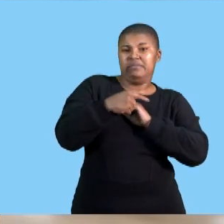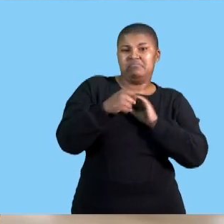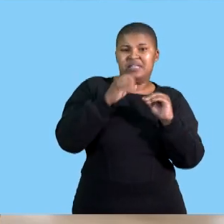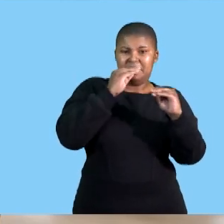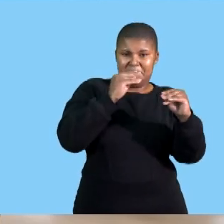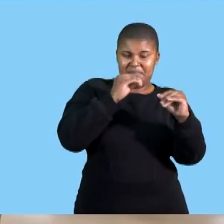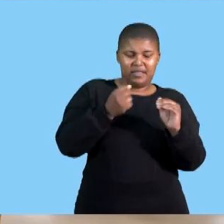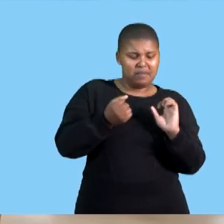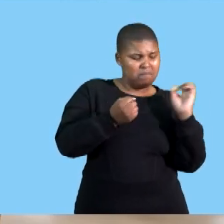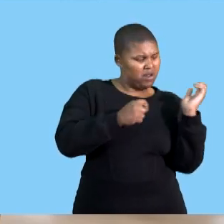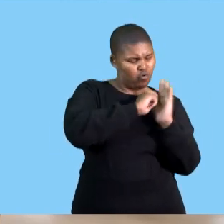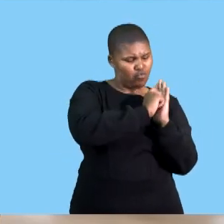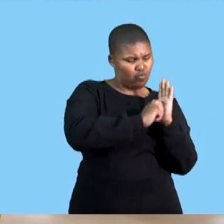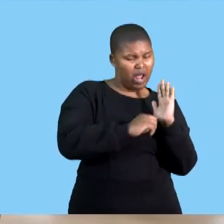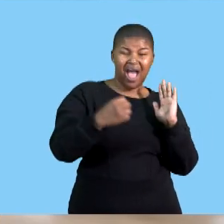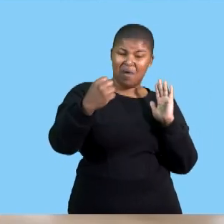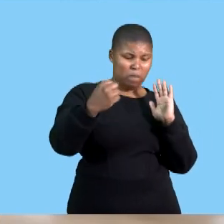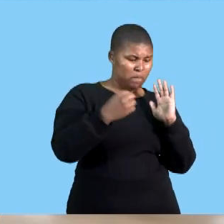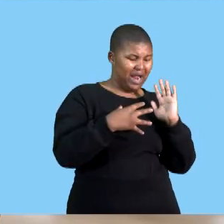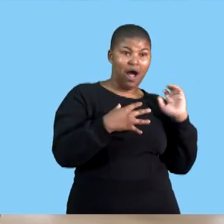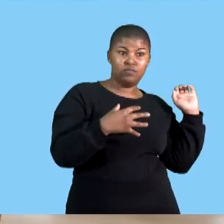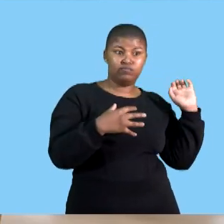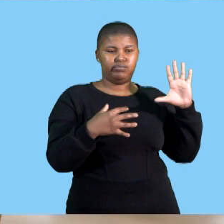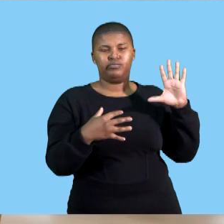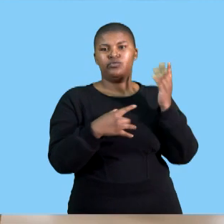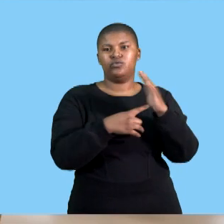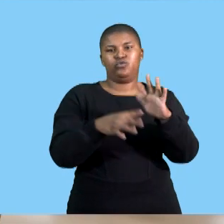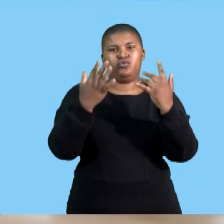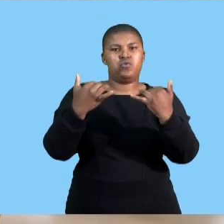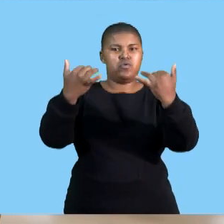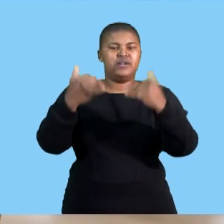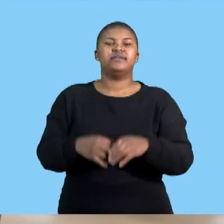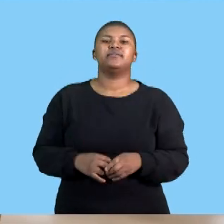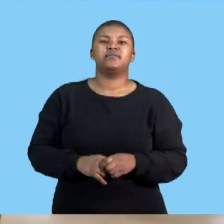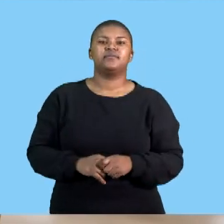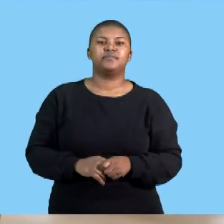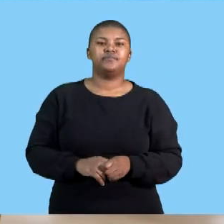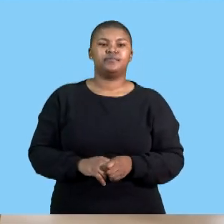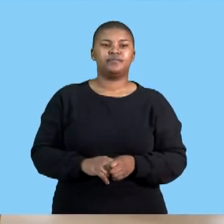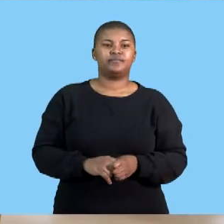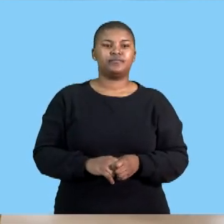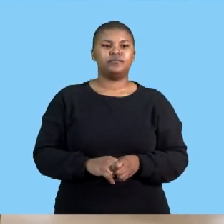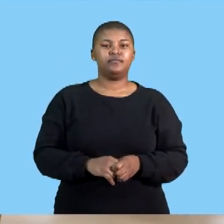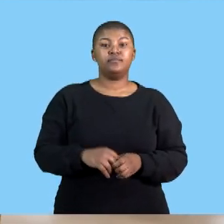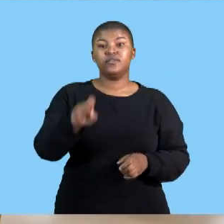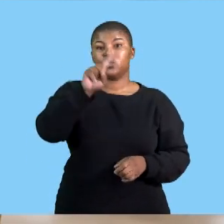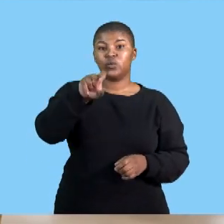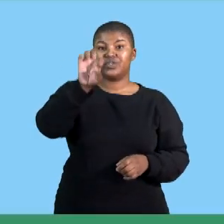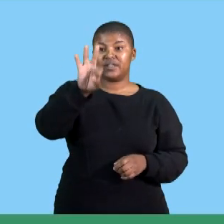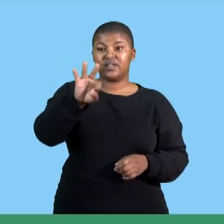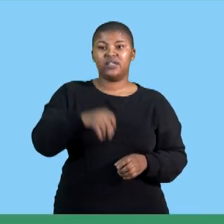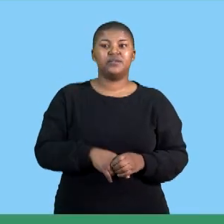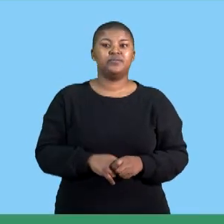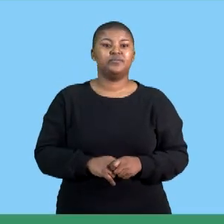on the wall and then audience can see what is written on a transparency then question number three says advise